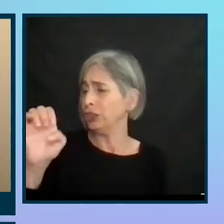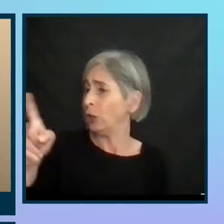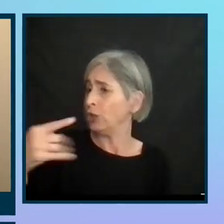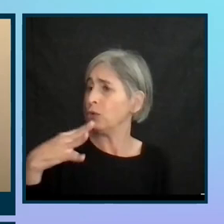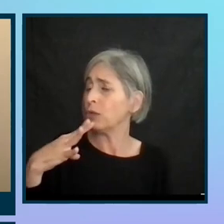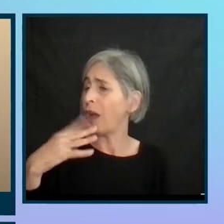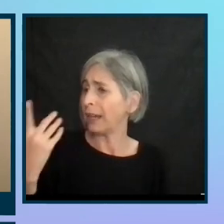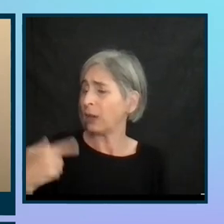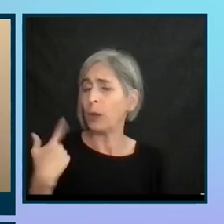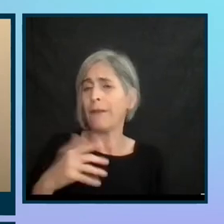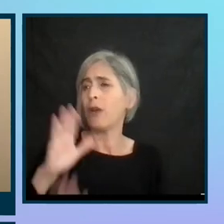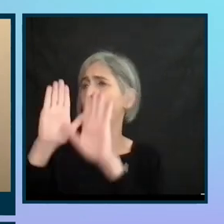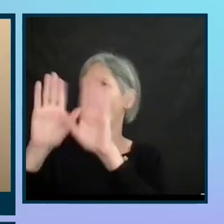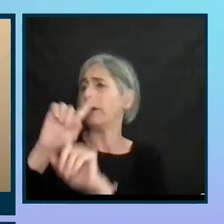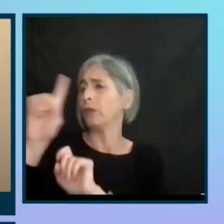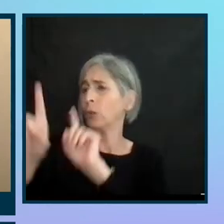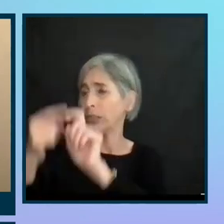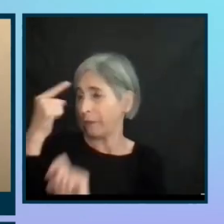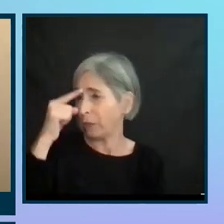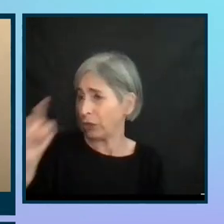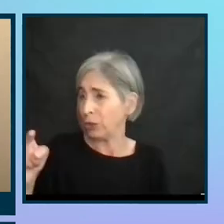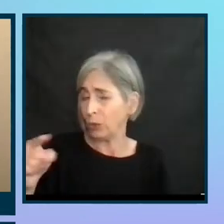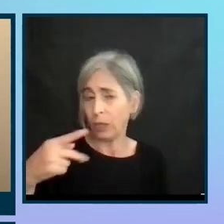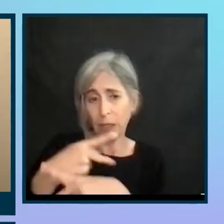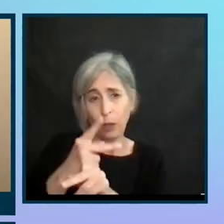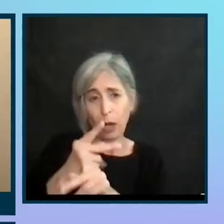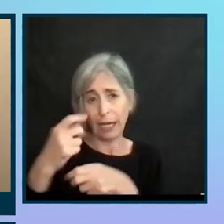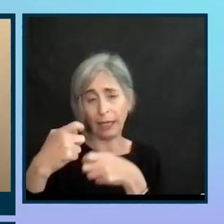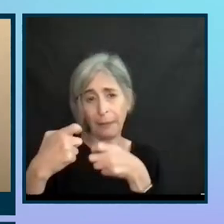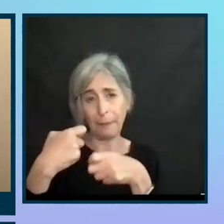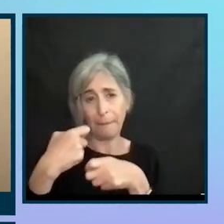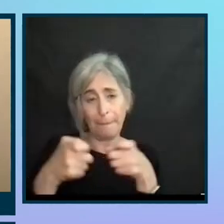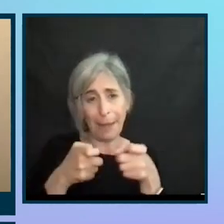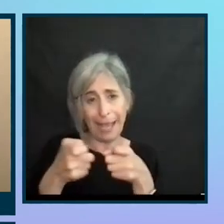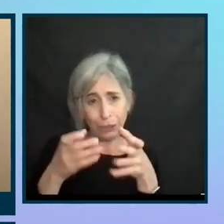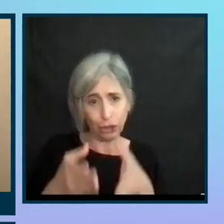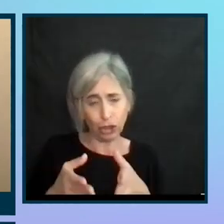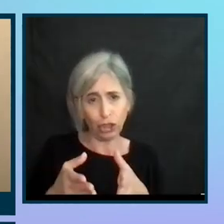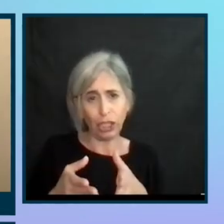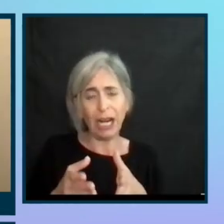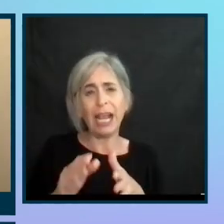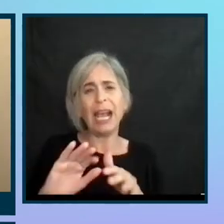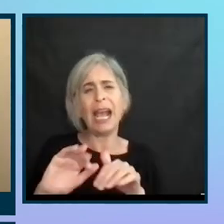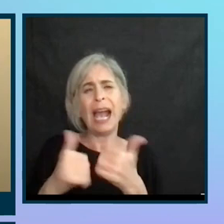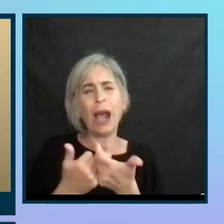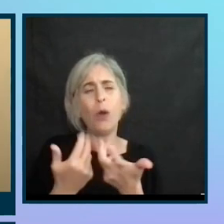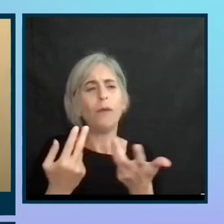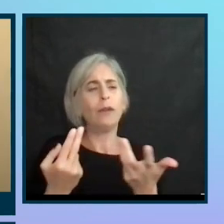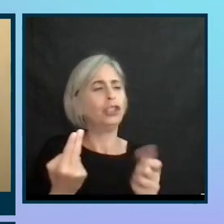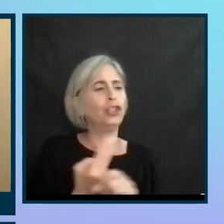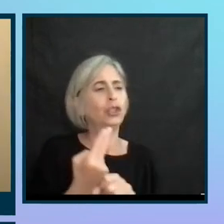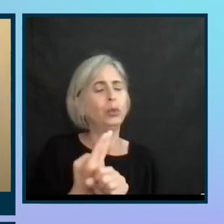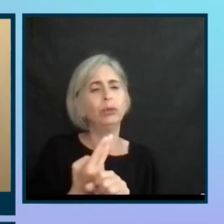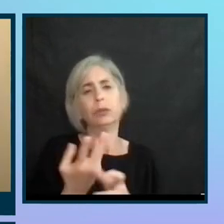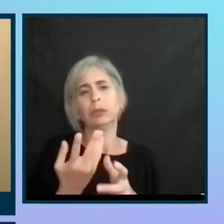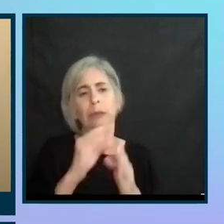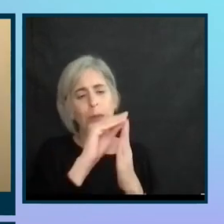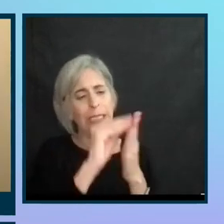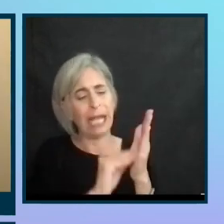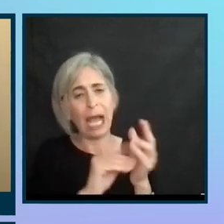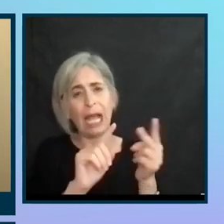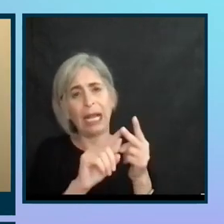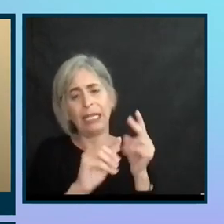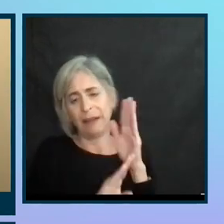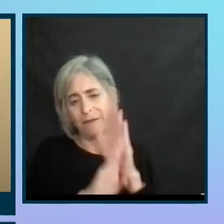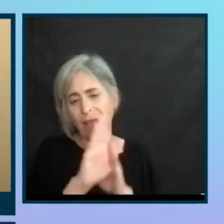you were just talking, we have a great question for you. So as a product manager, how have you injected accessibility at each stage? So design, development